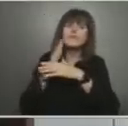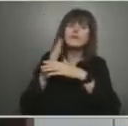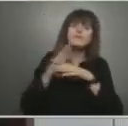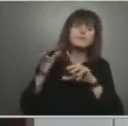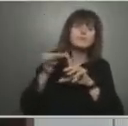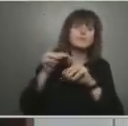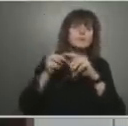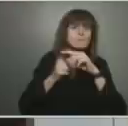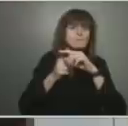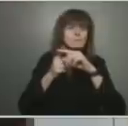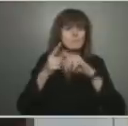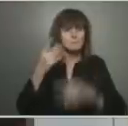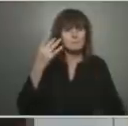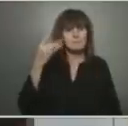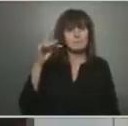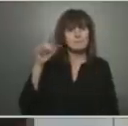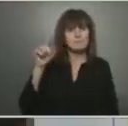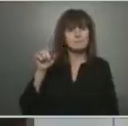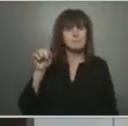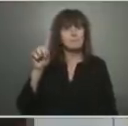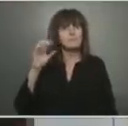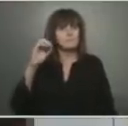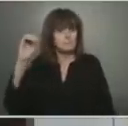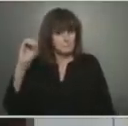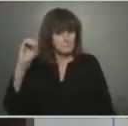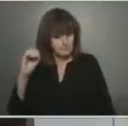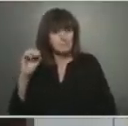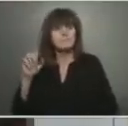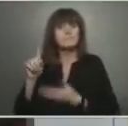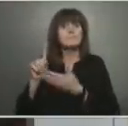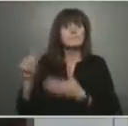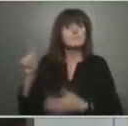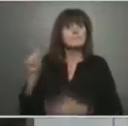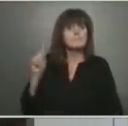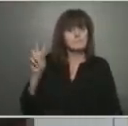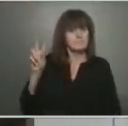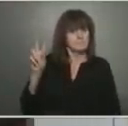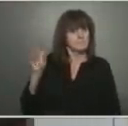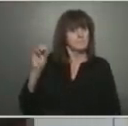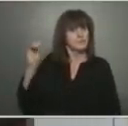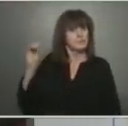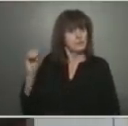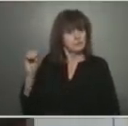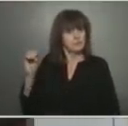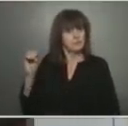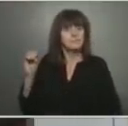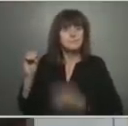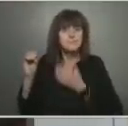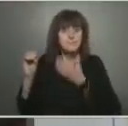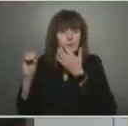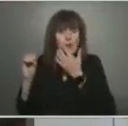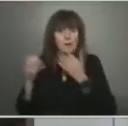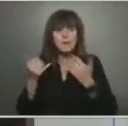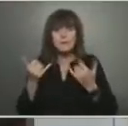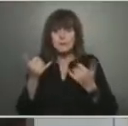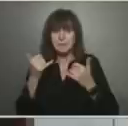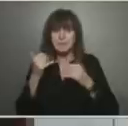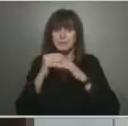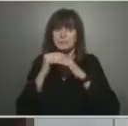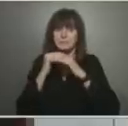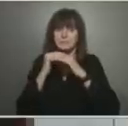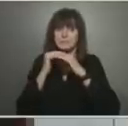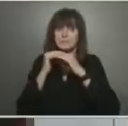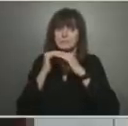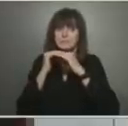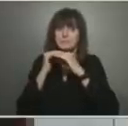previous week when it was 22%. Based on the current stabilization in Ontario's testing strategy, this is likely